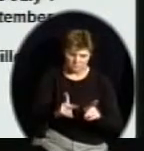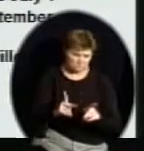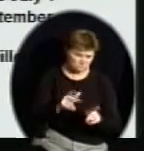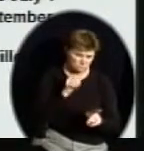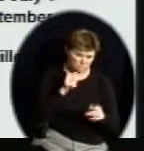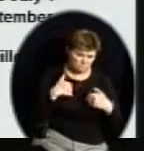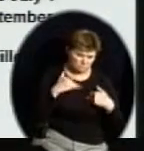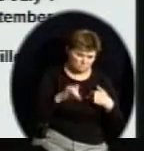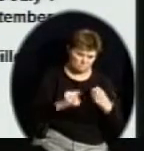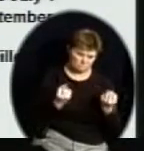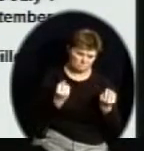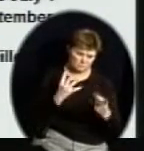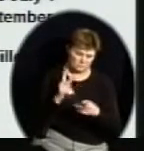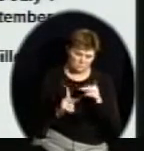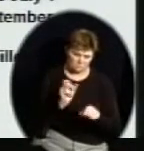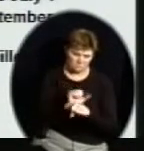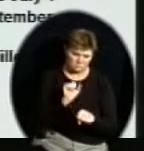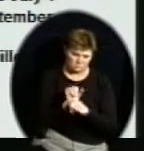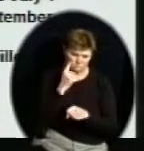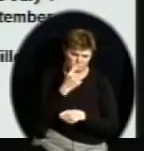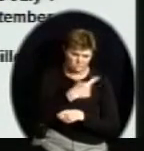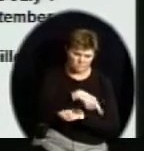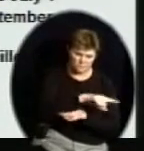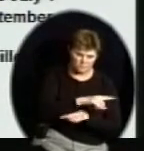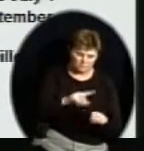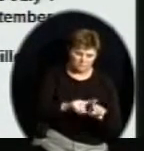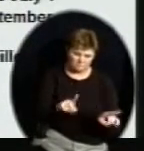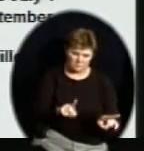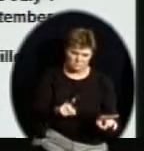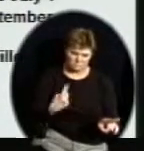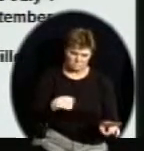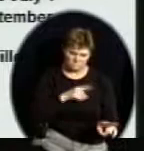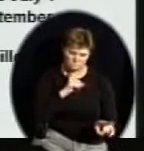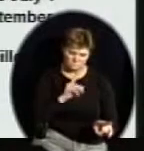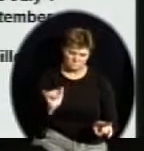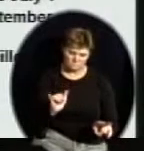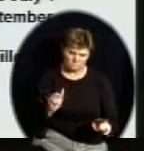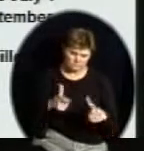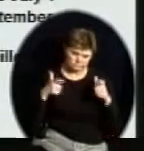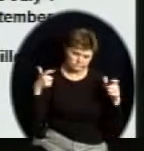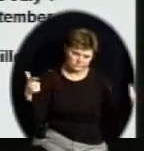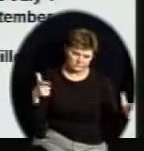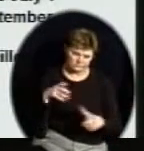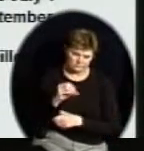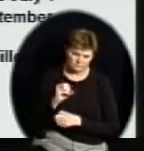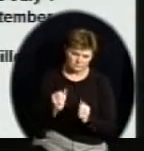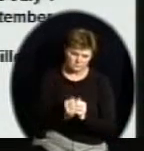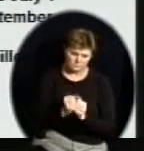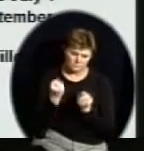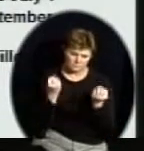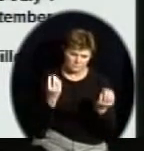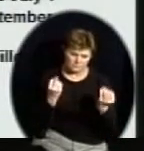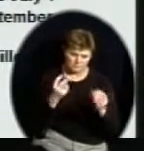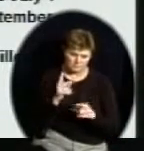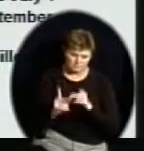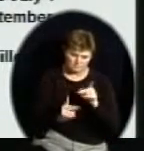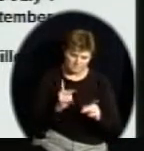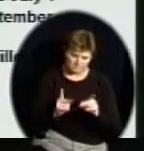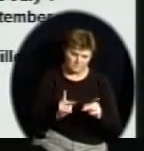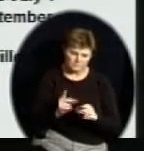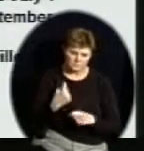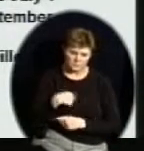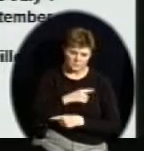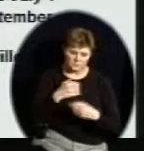hired individuals. You can see that we've had to fill temporarily some of our certified positions with long-term